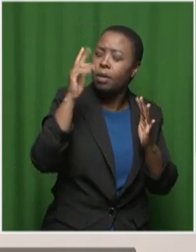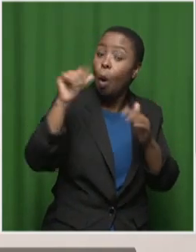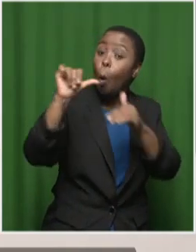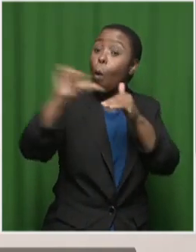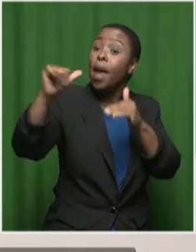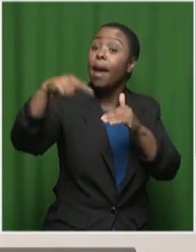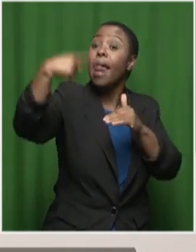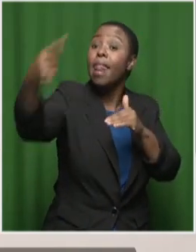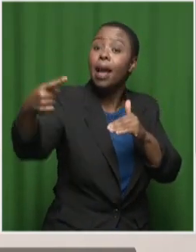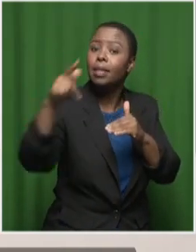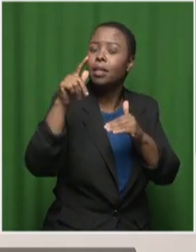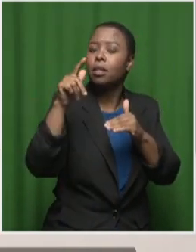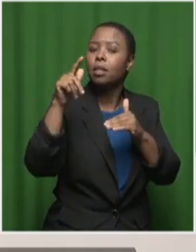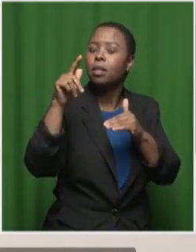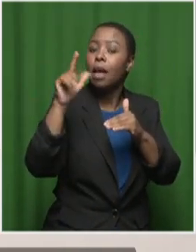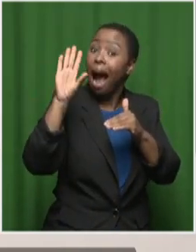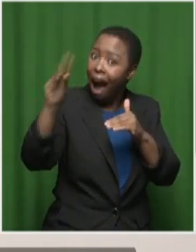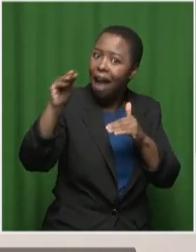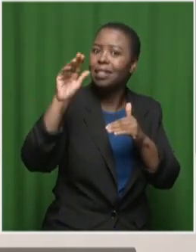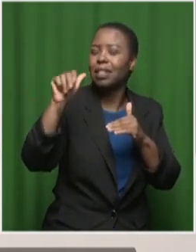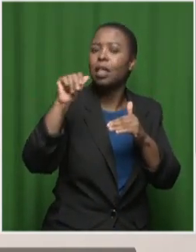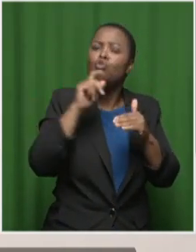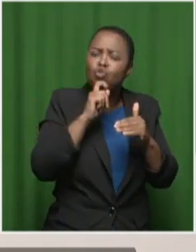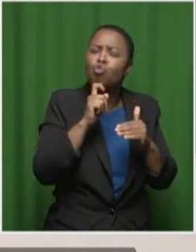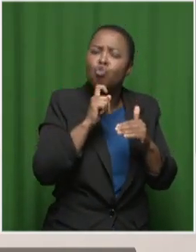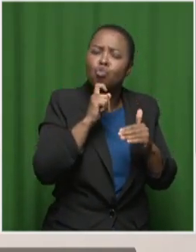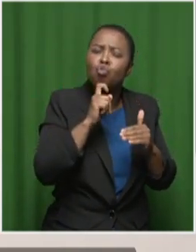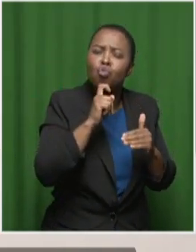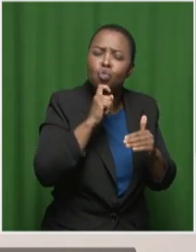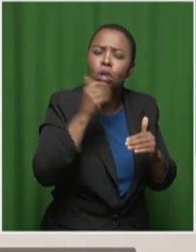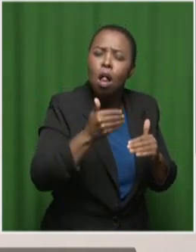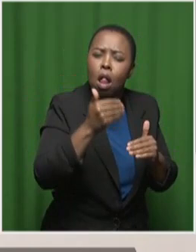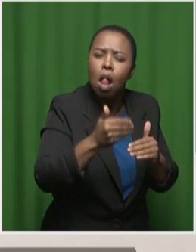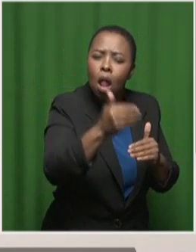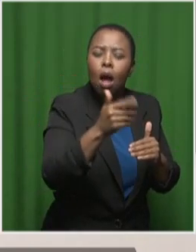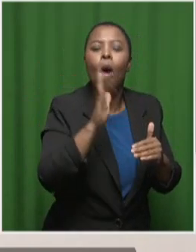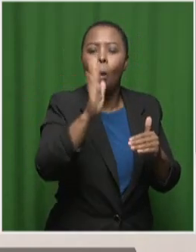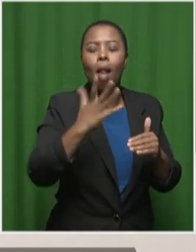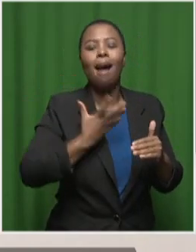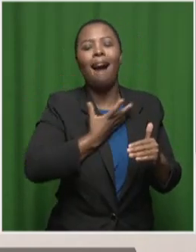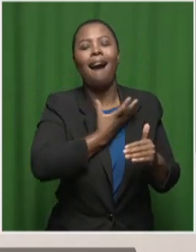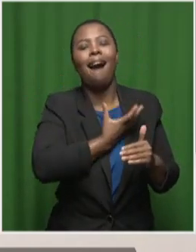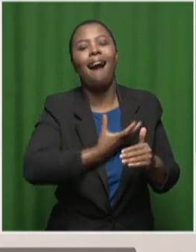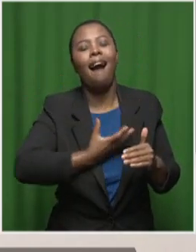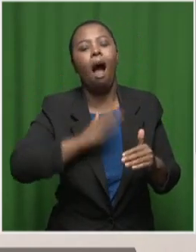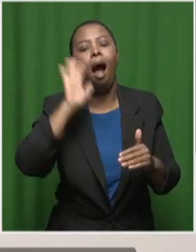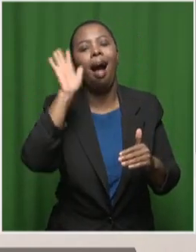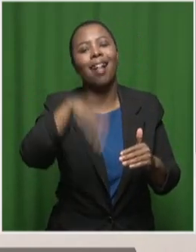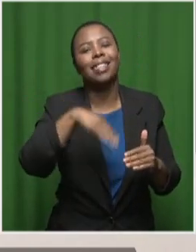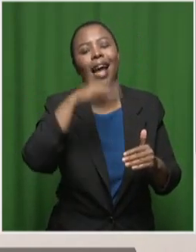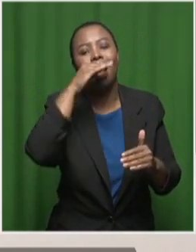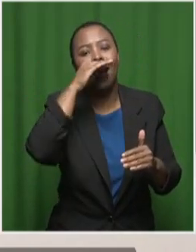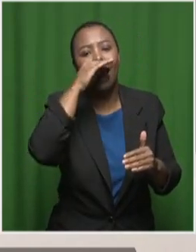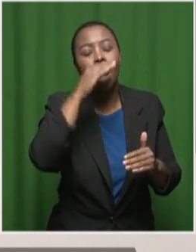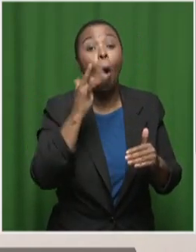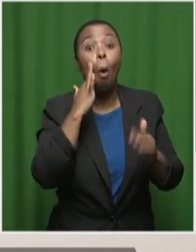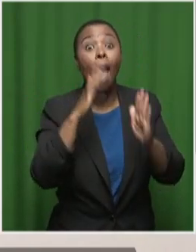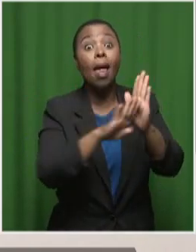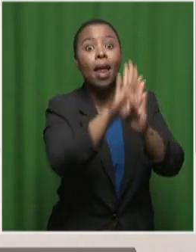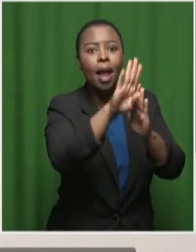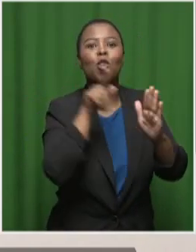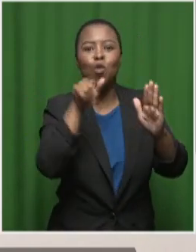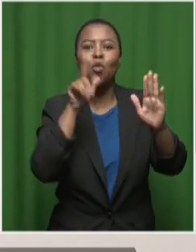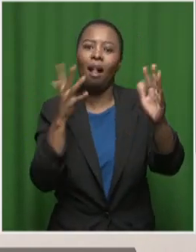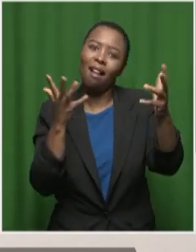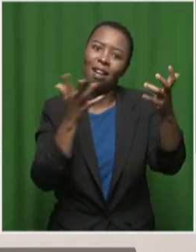week's time. Just use it in your everyday life and gradually become comfortable with it. So when it keeps advancing, you'll be able to keep up with